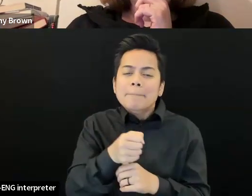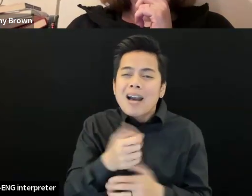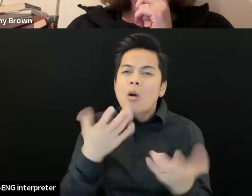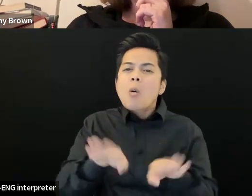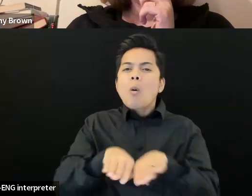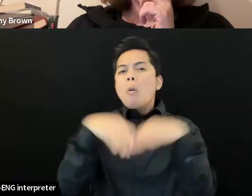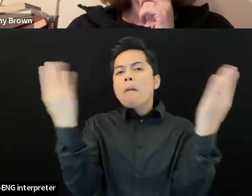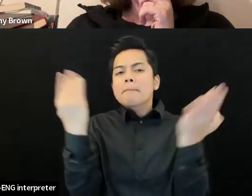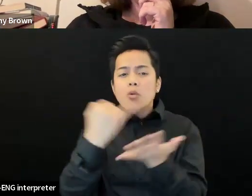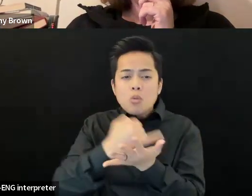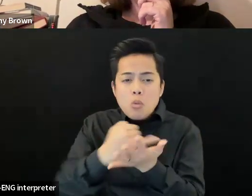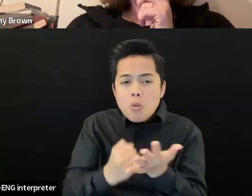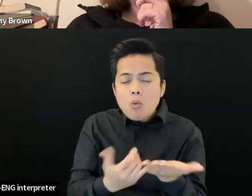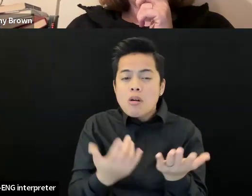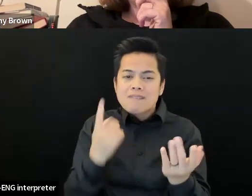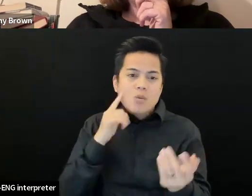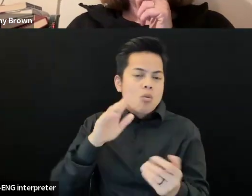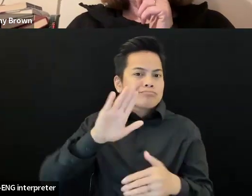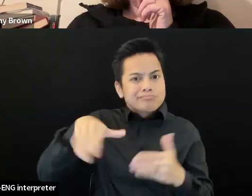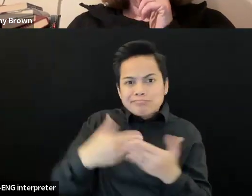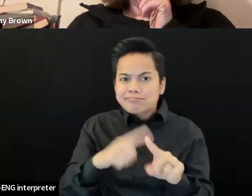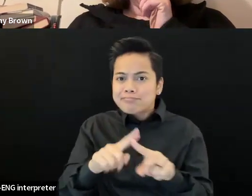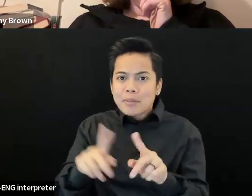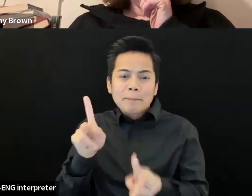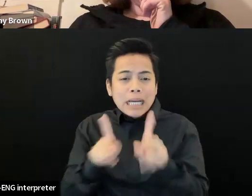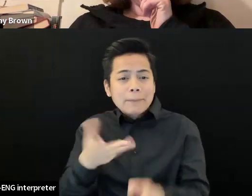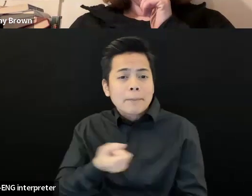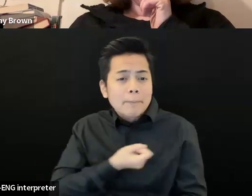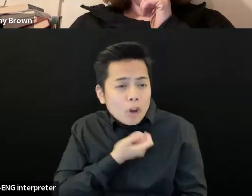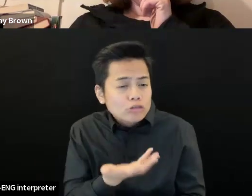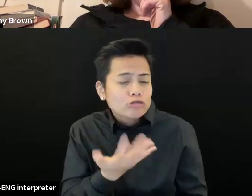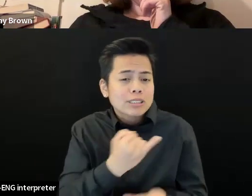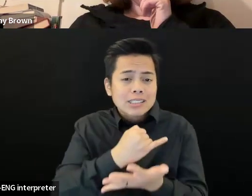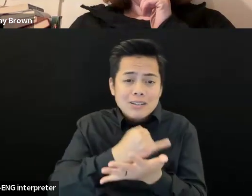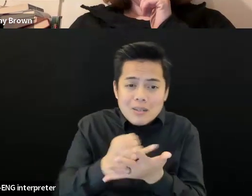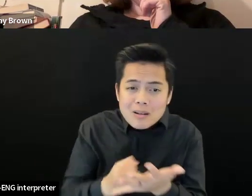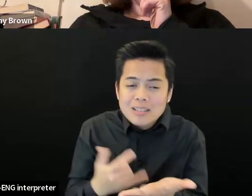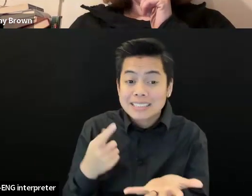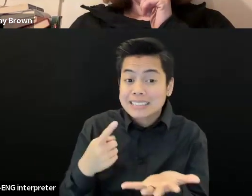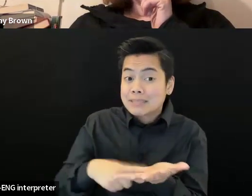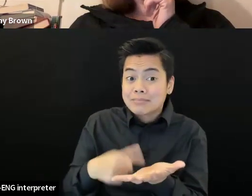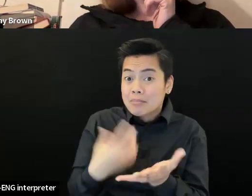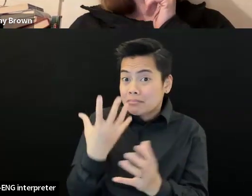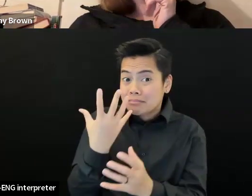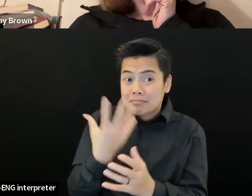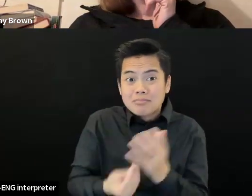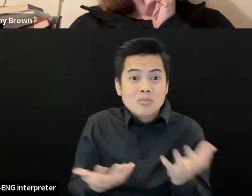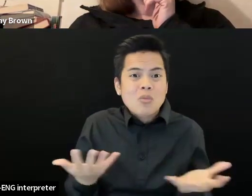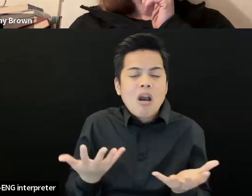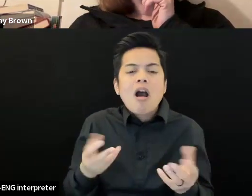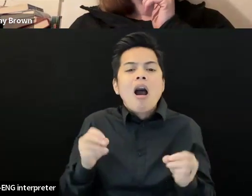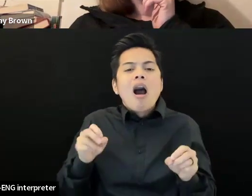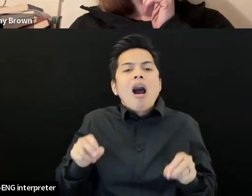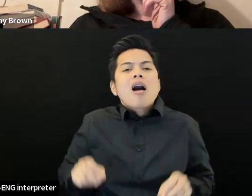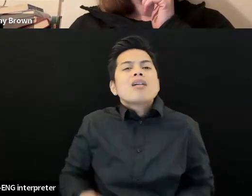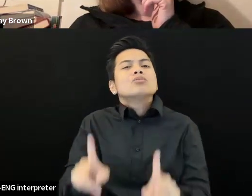times the difference is just having that opportunity for an open space. Um, so just yeah, that's, that's great. We did hear that,